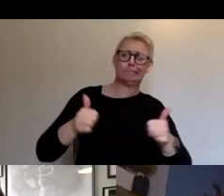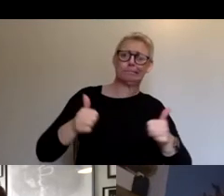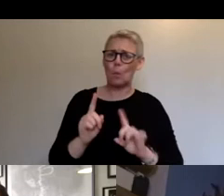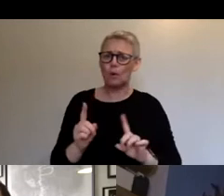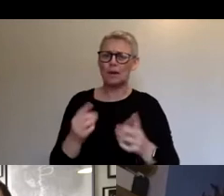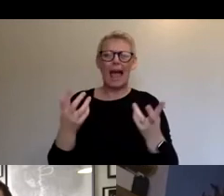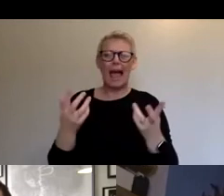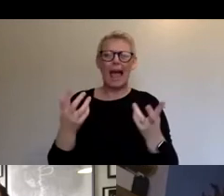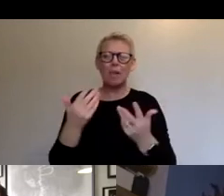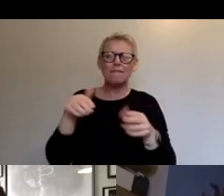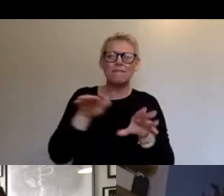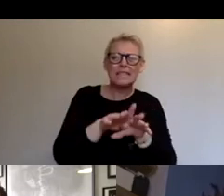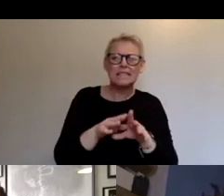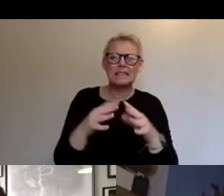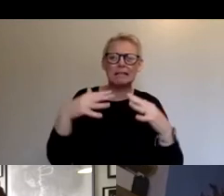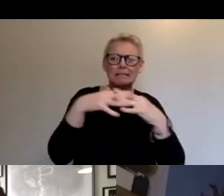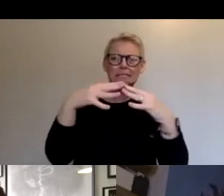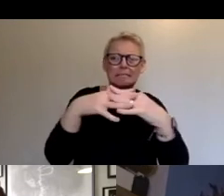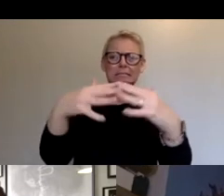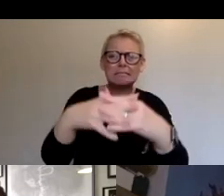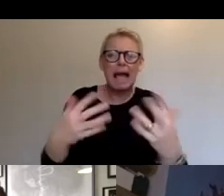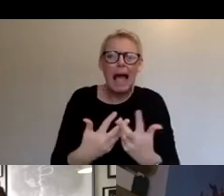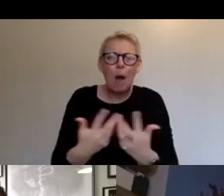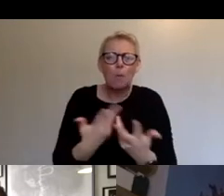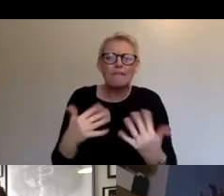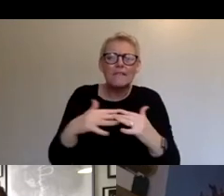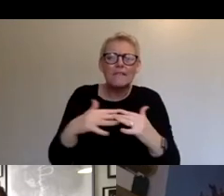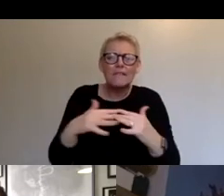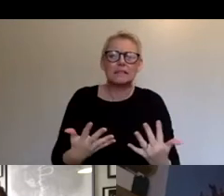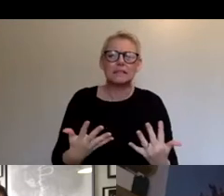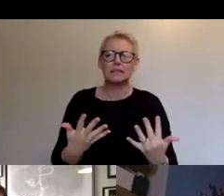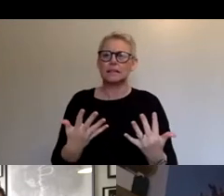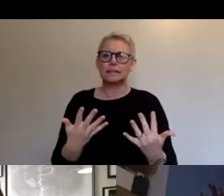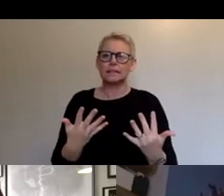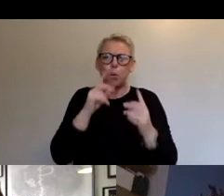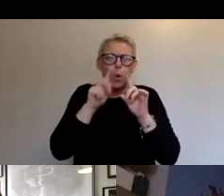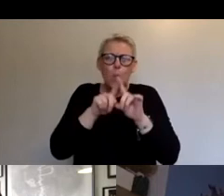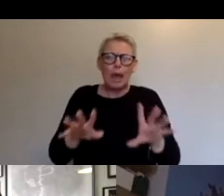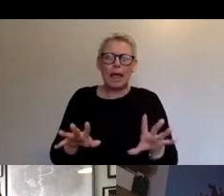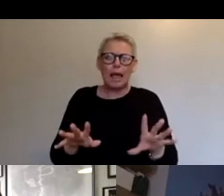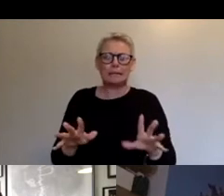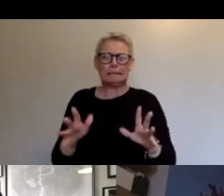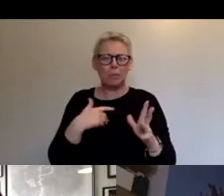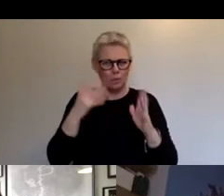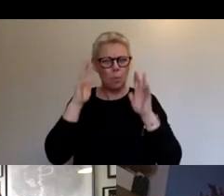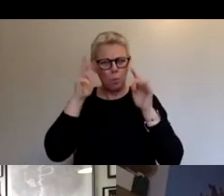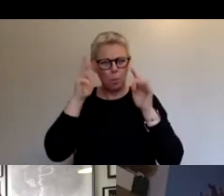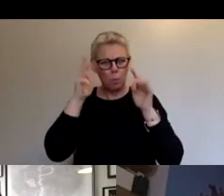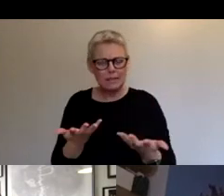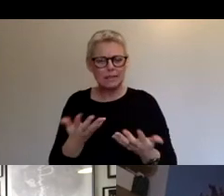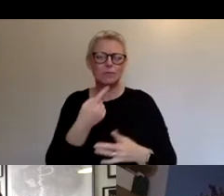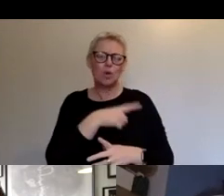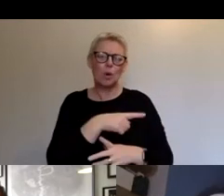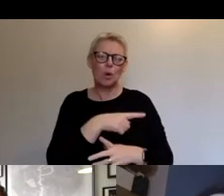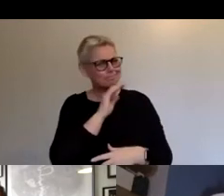And Catherine kind of talked me through thinking about it was a very much